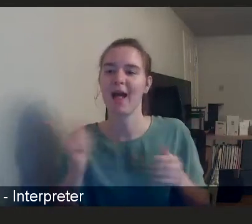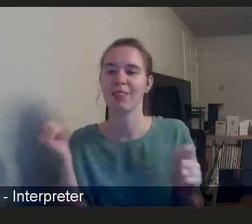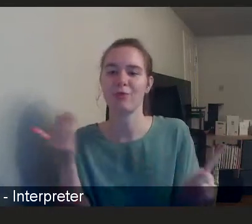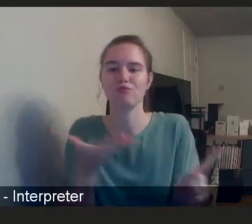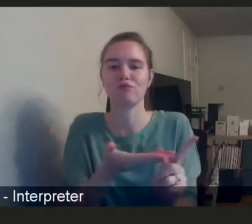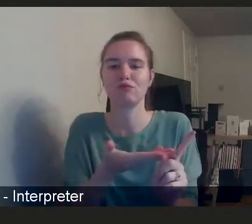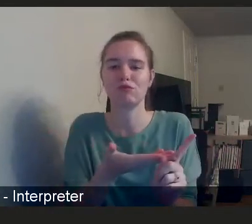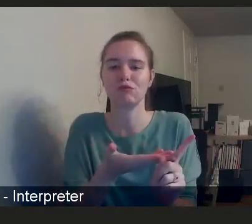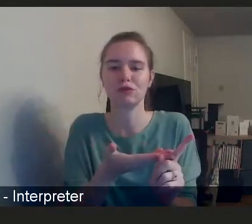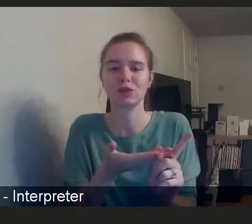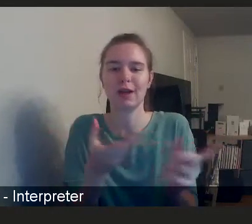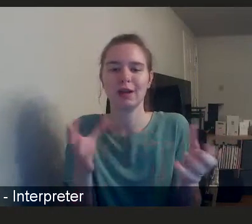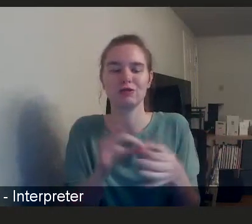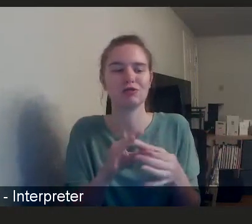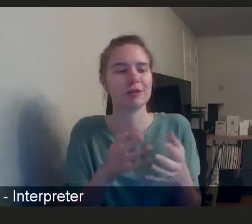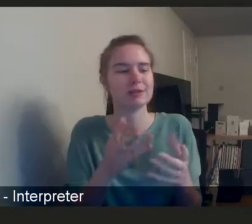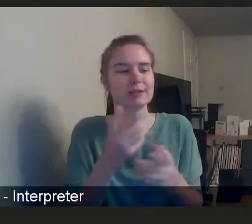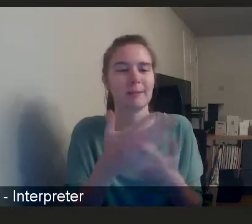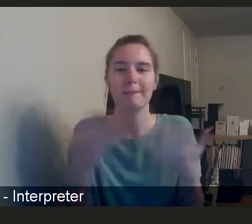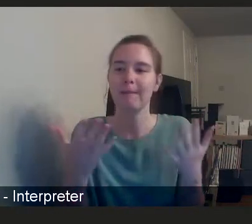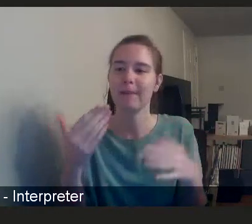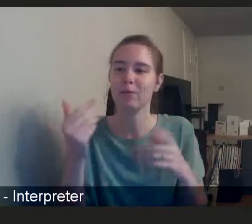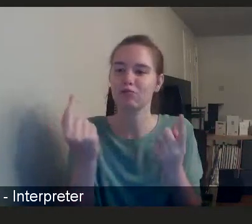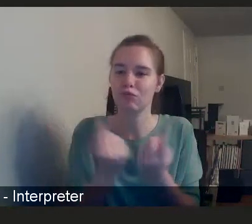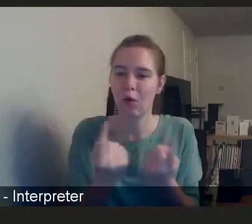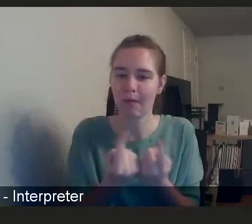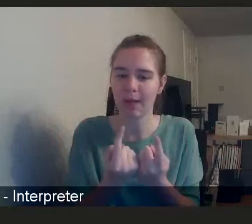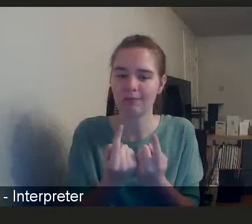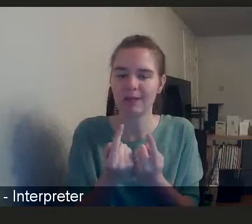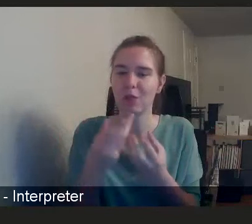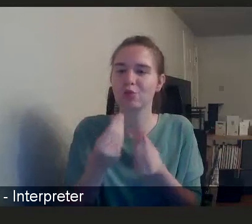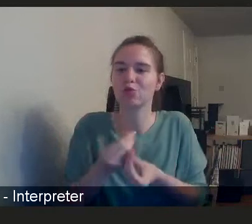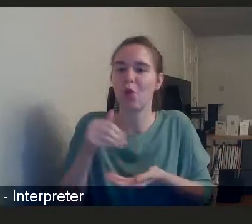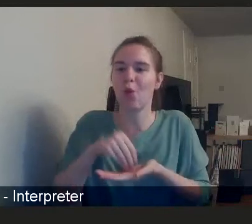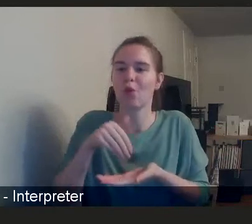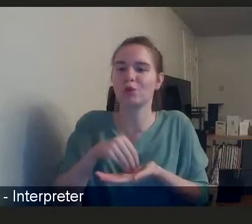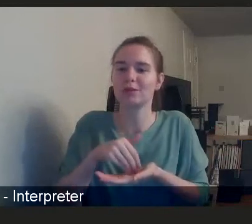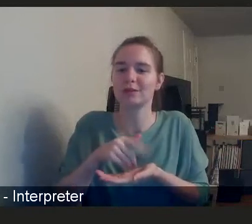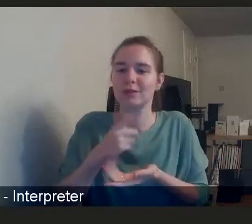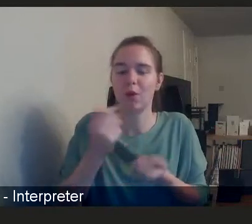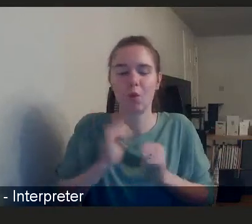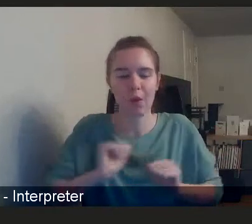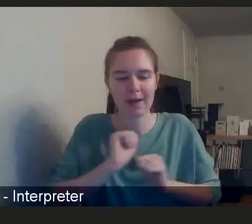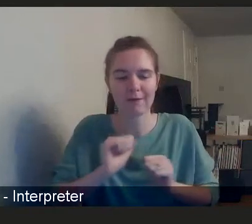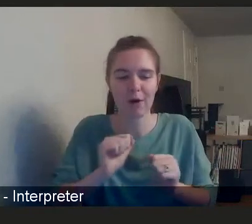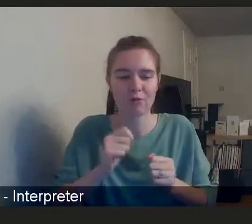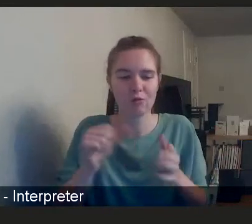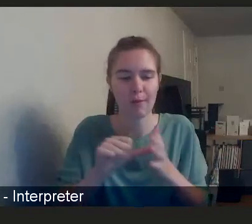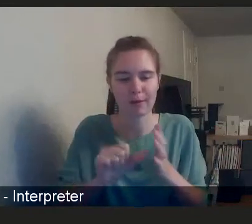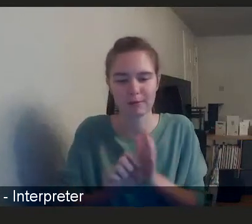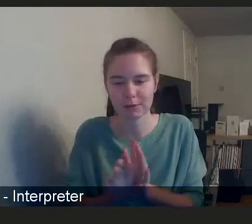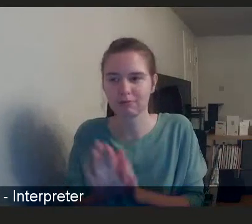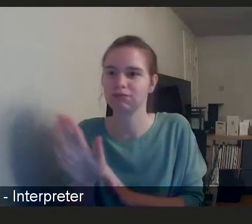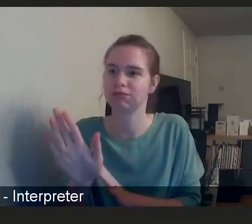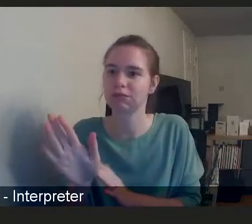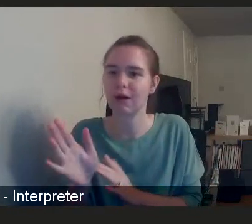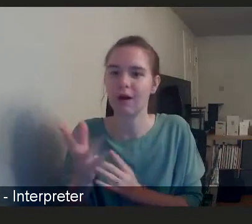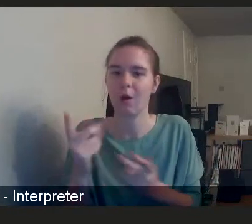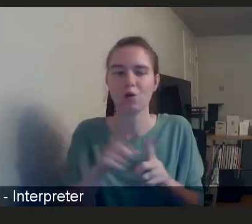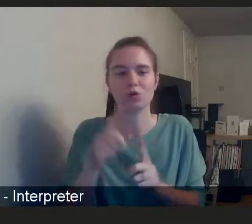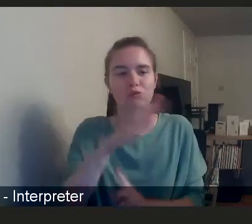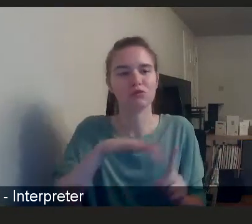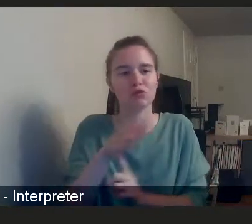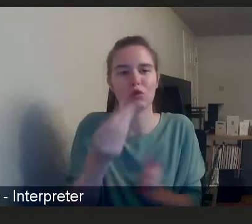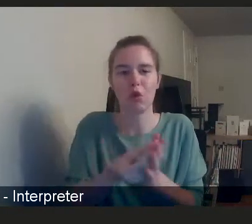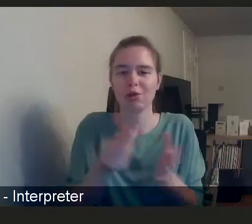problems at their source rather than waiting for the problems to develop in acuteness and all of the social cost that goes along with that.